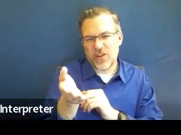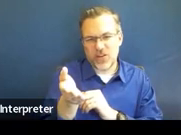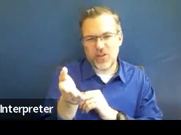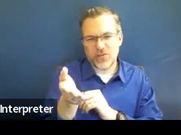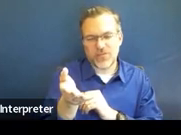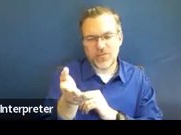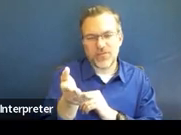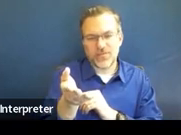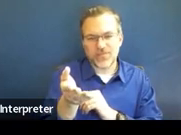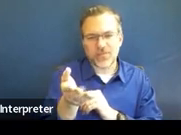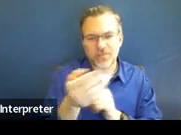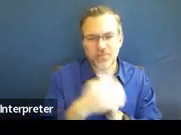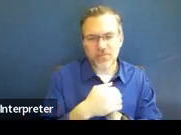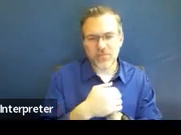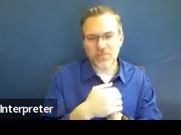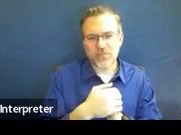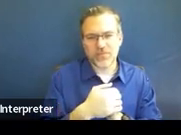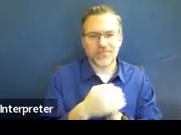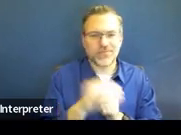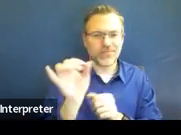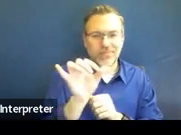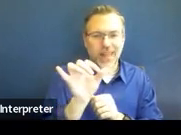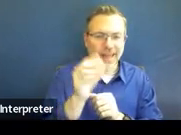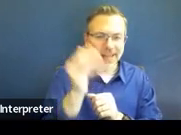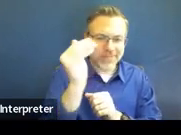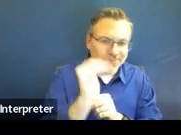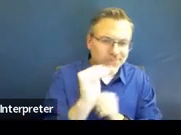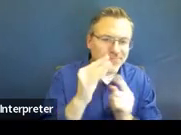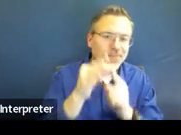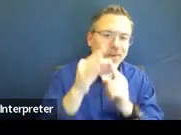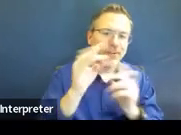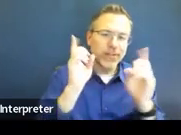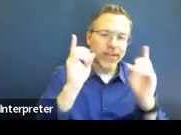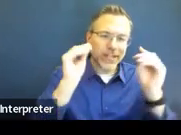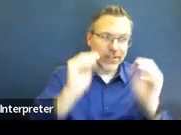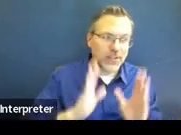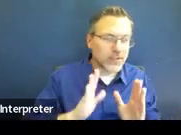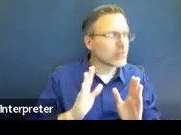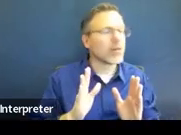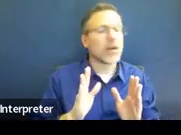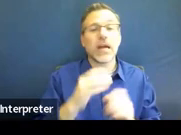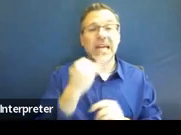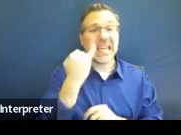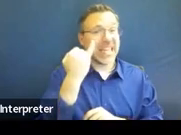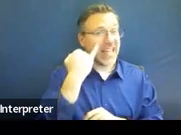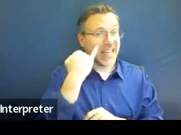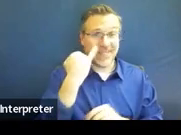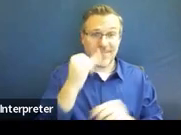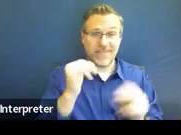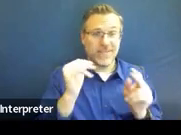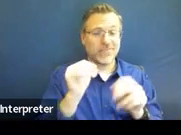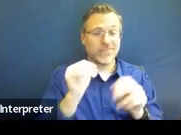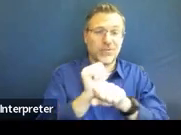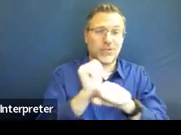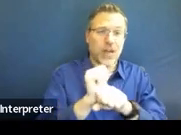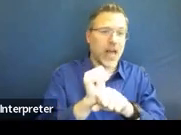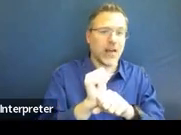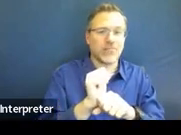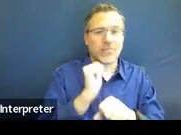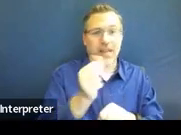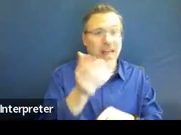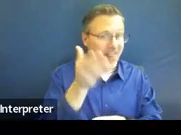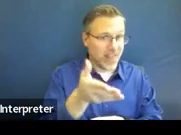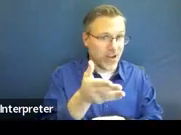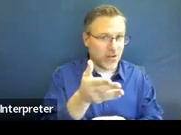where you would put the person's name, such as a special ed teacher. But if it isn't specified, make sure to include that